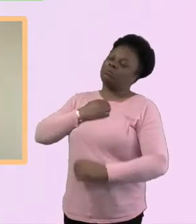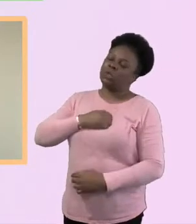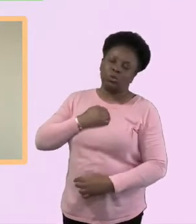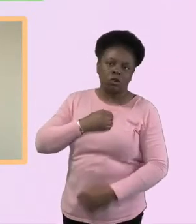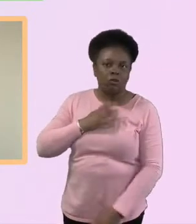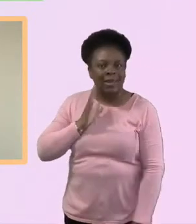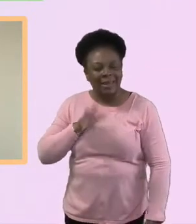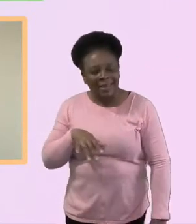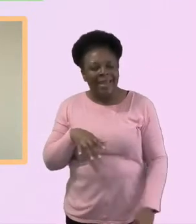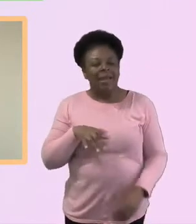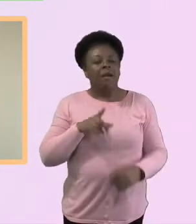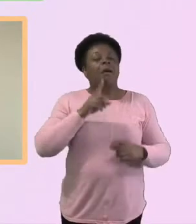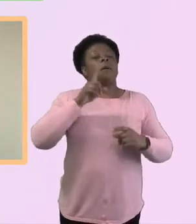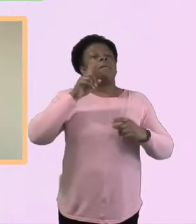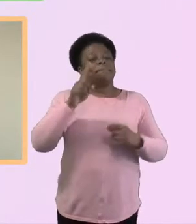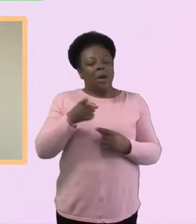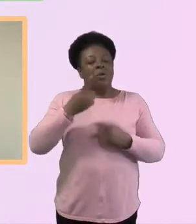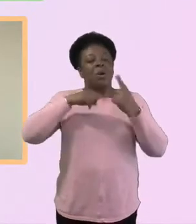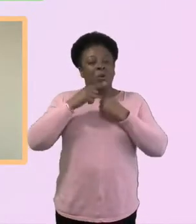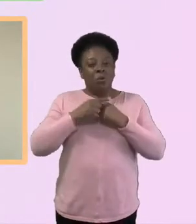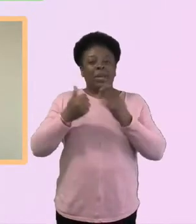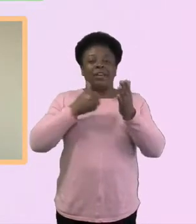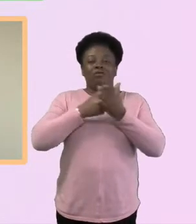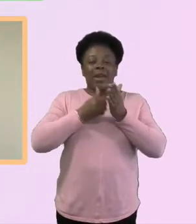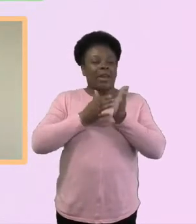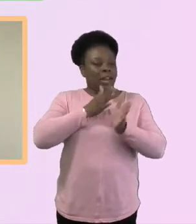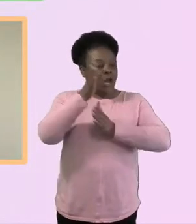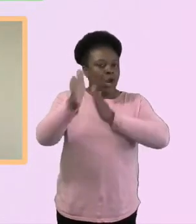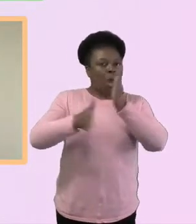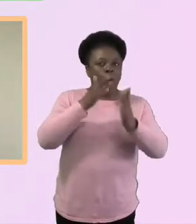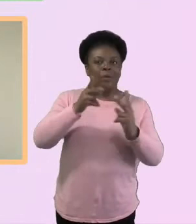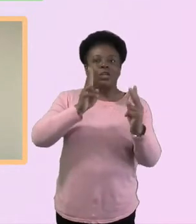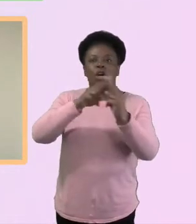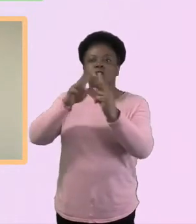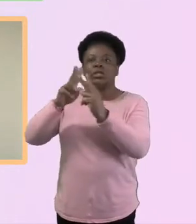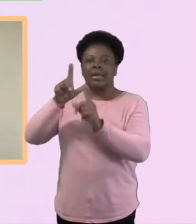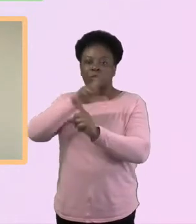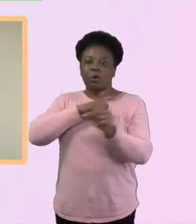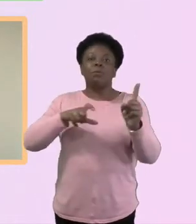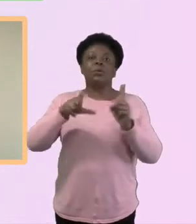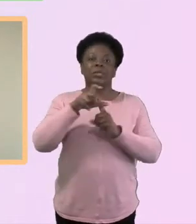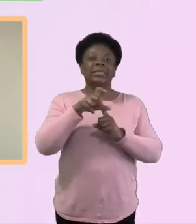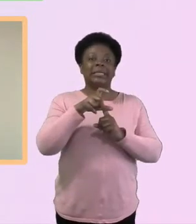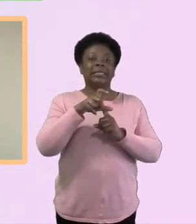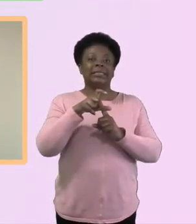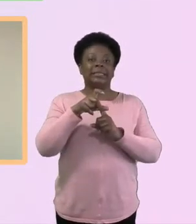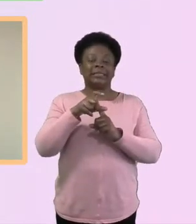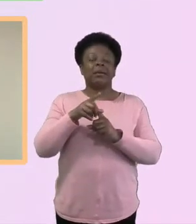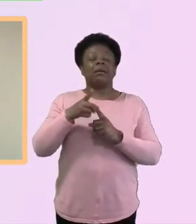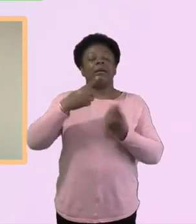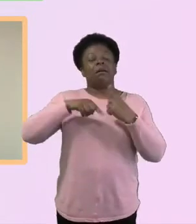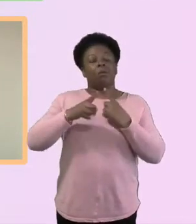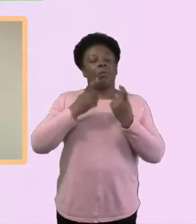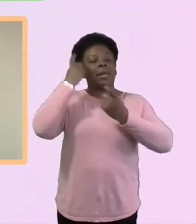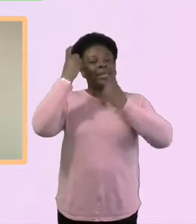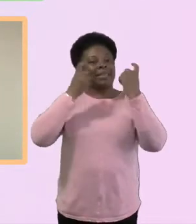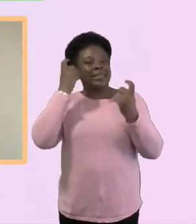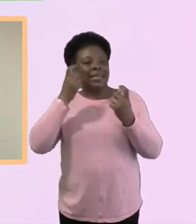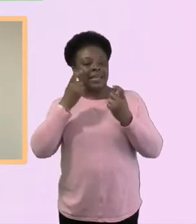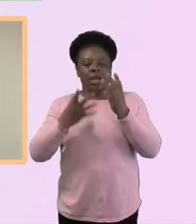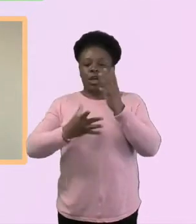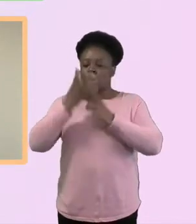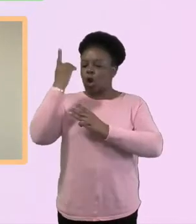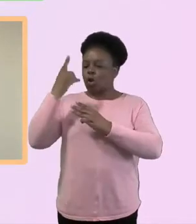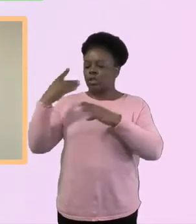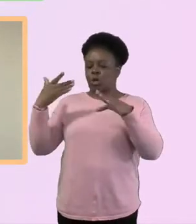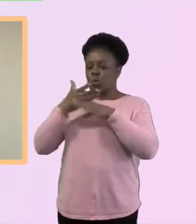you going to church, going to community and really rediscovering, you know, where is it that God's at work in my life as